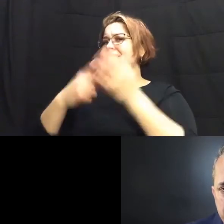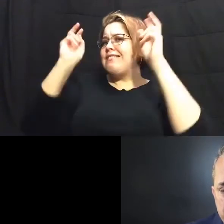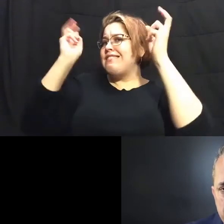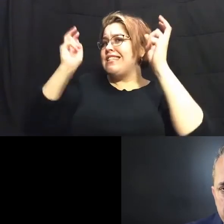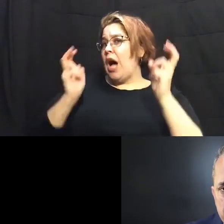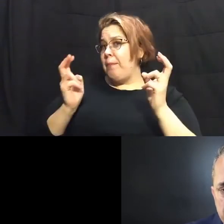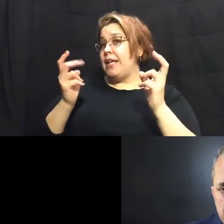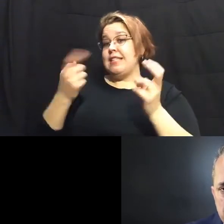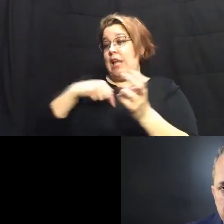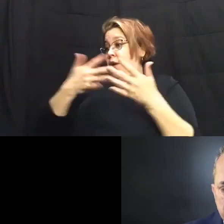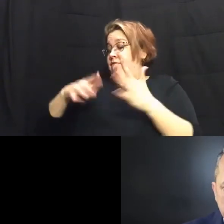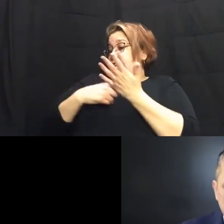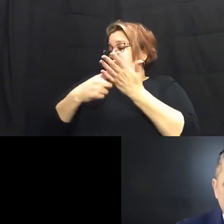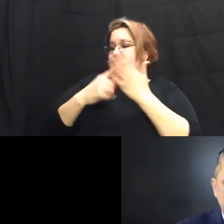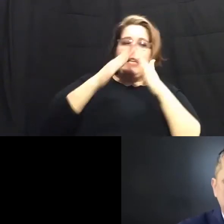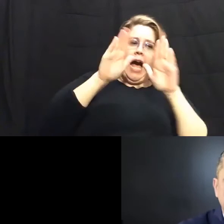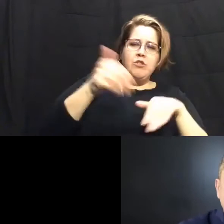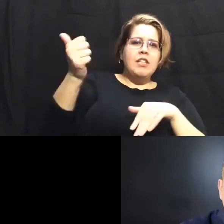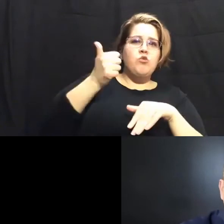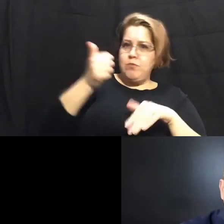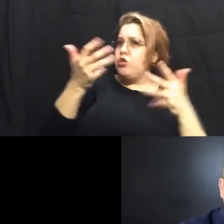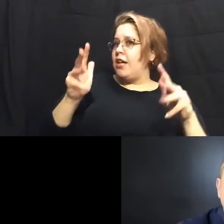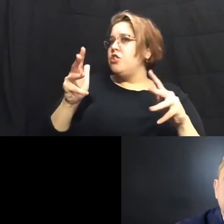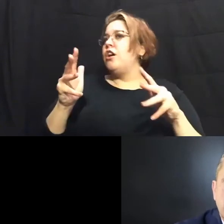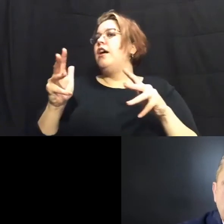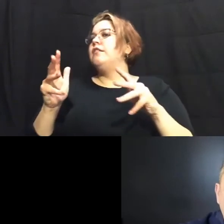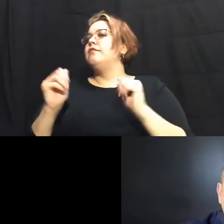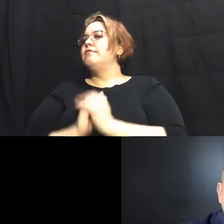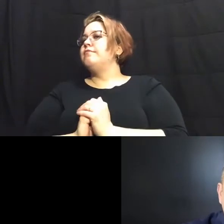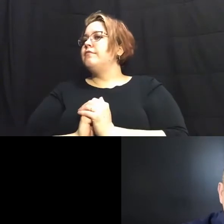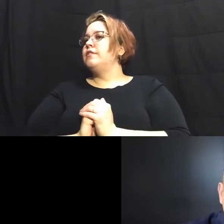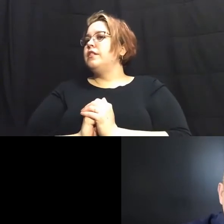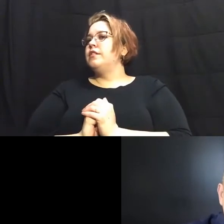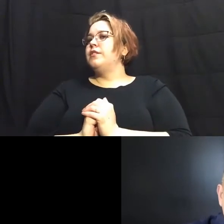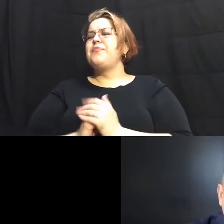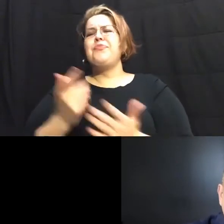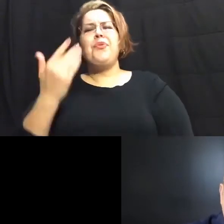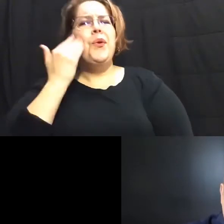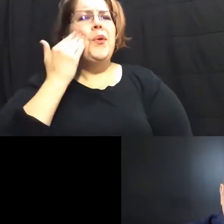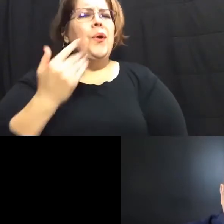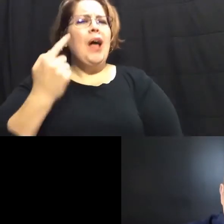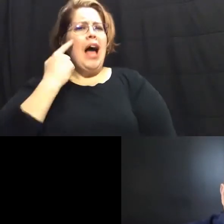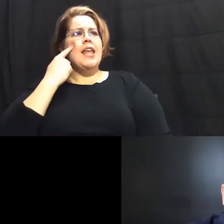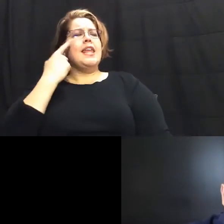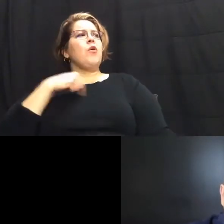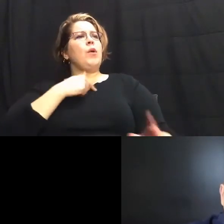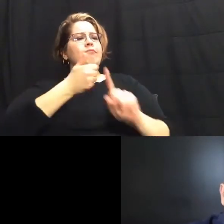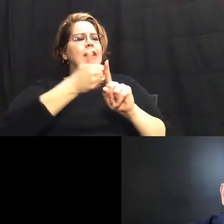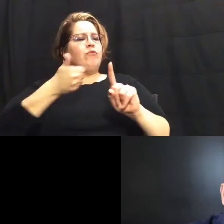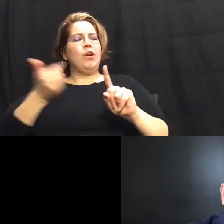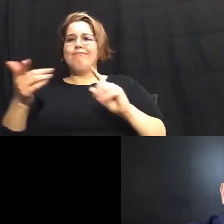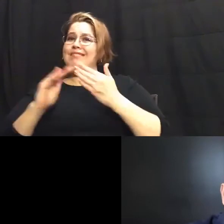we have talked about housing and transportation in particular you know i think we've gotten away from at city hall